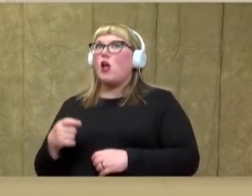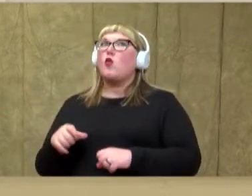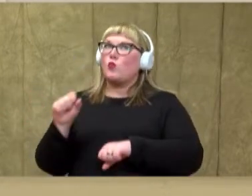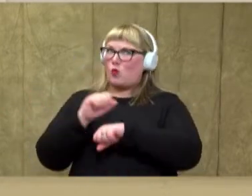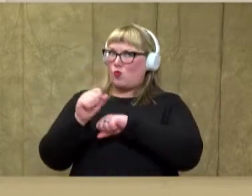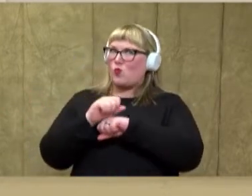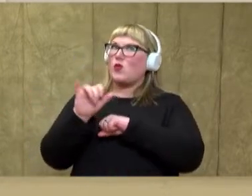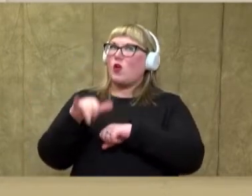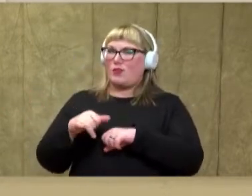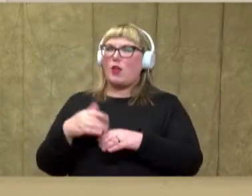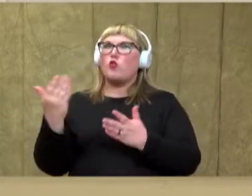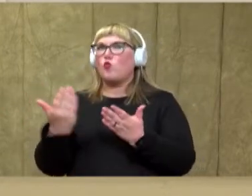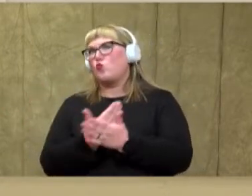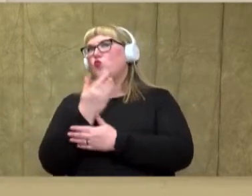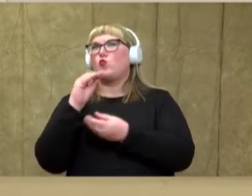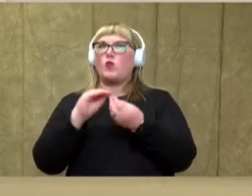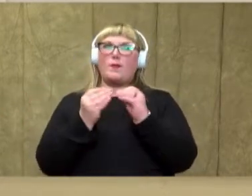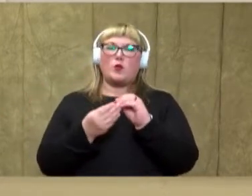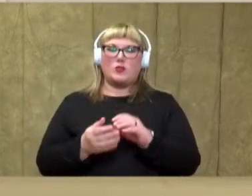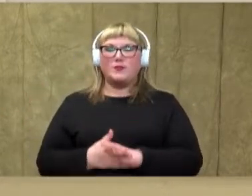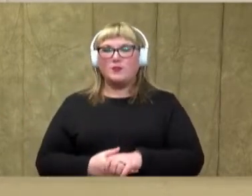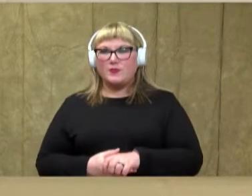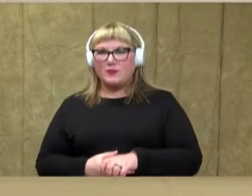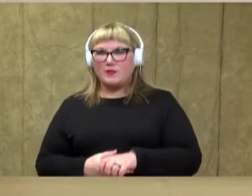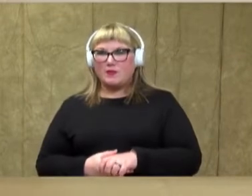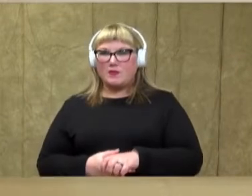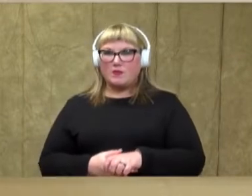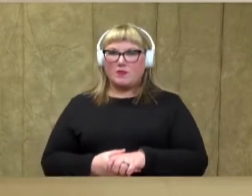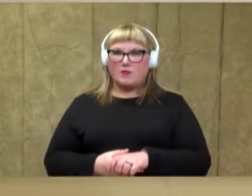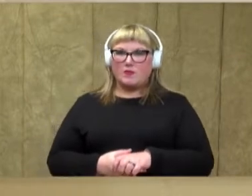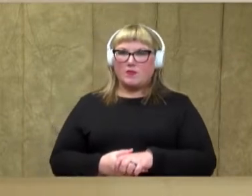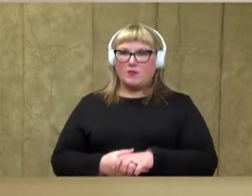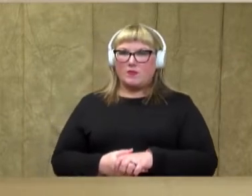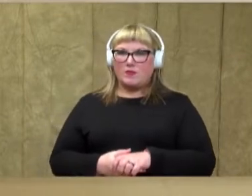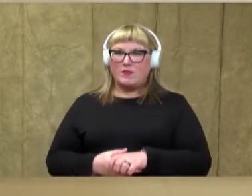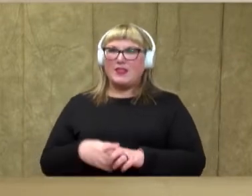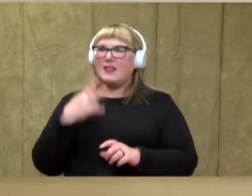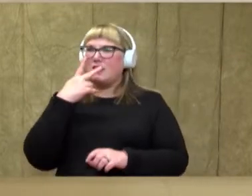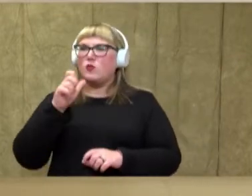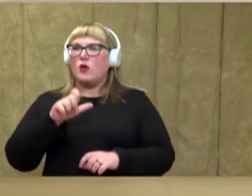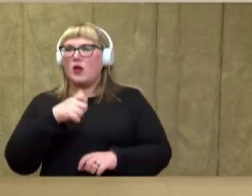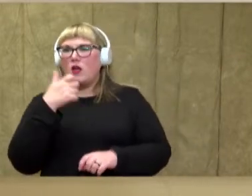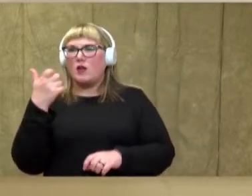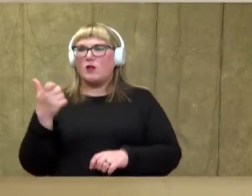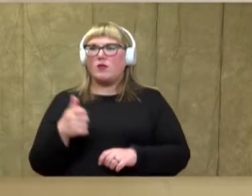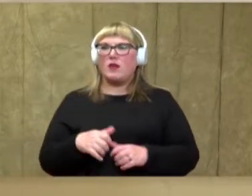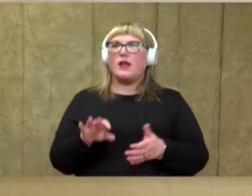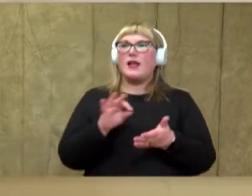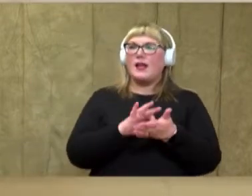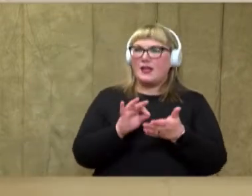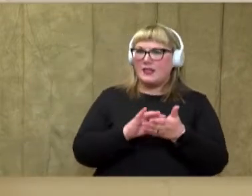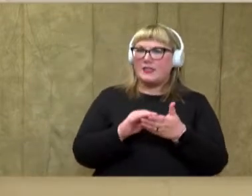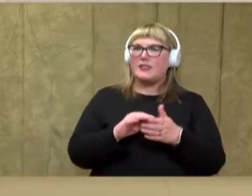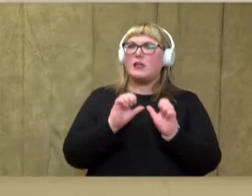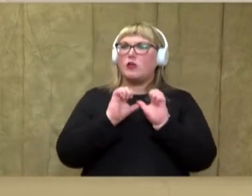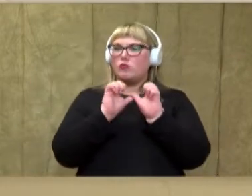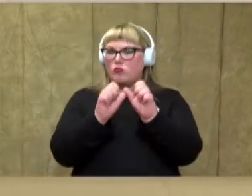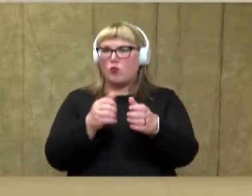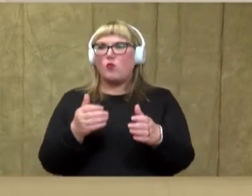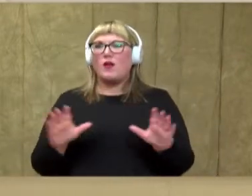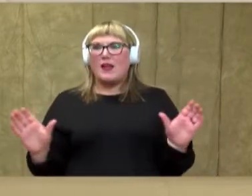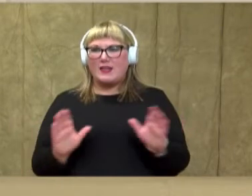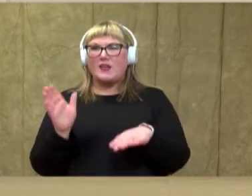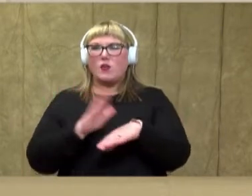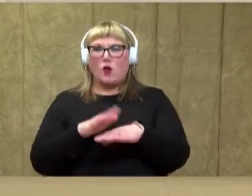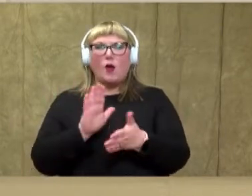our team numbers, so we're going to be counting into those numbers. Let's see what another counting on activity on paper might look like.